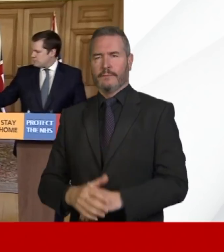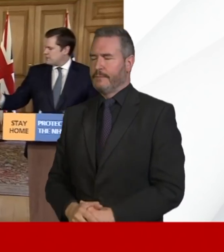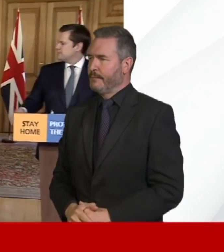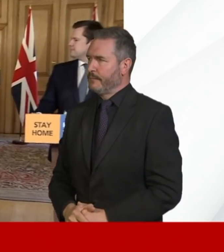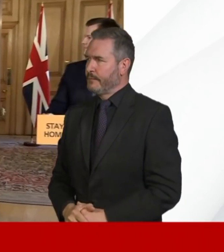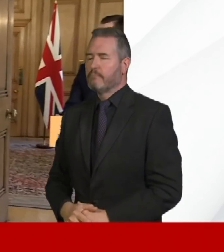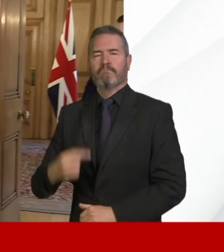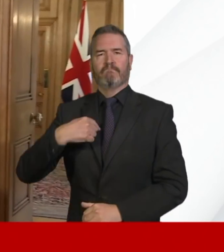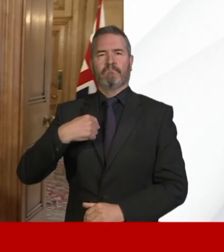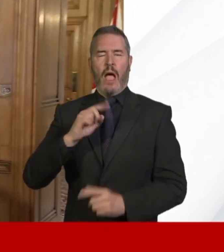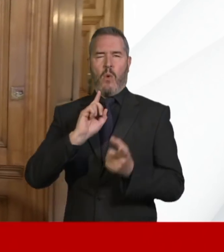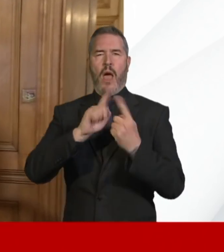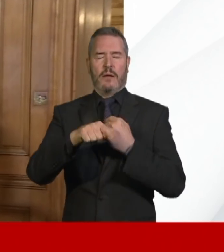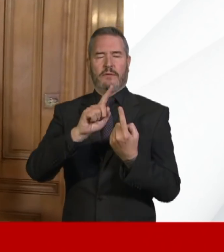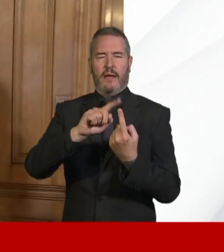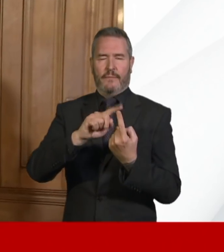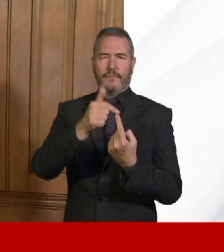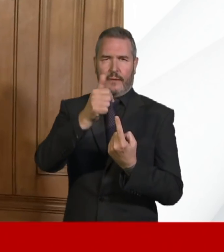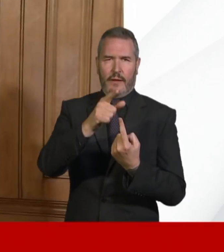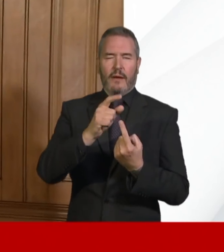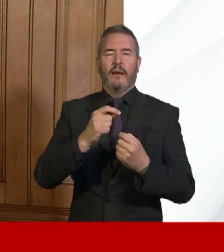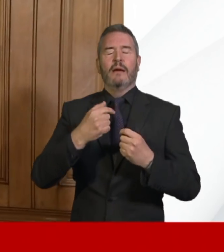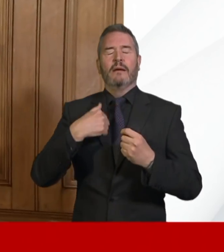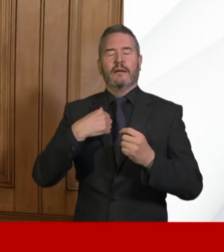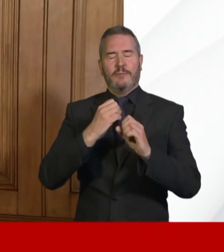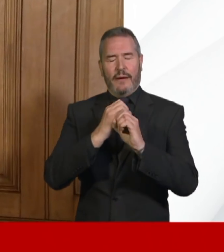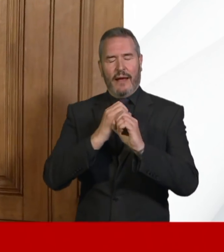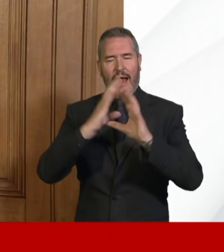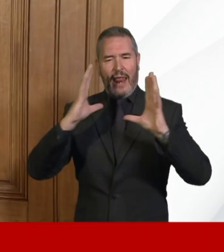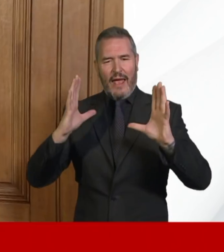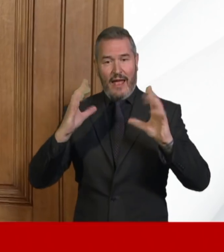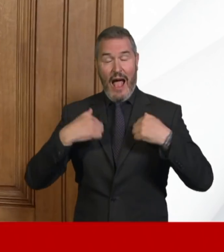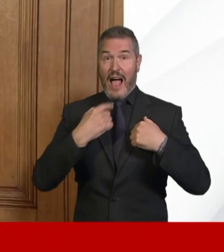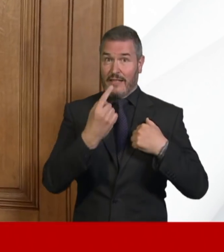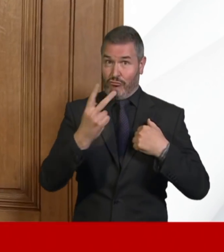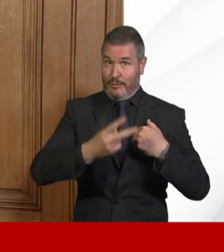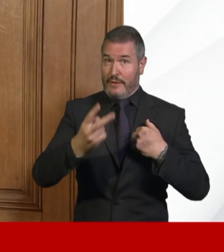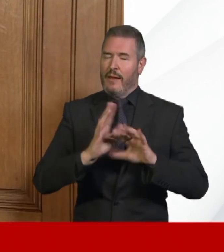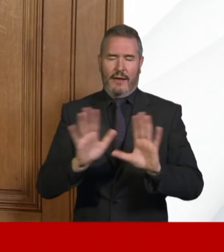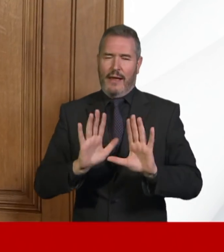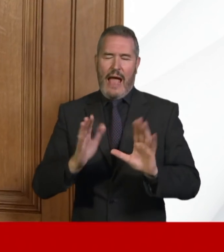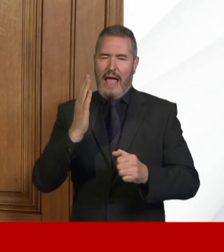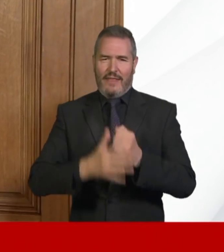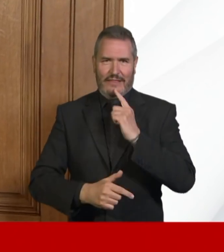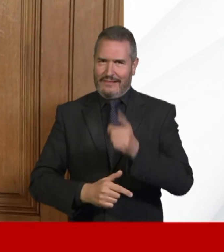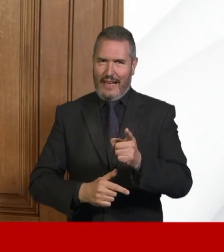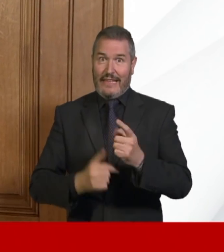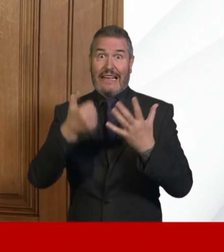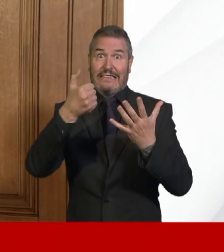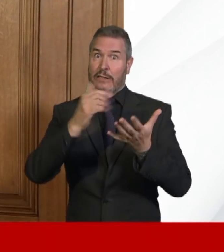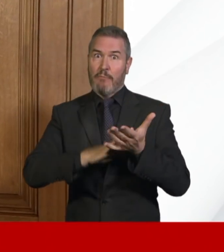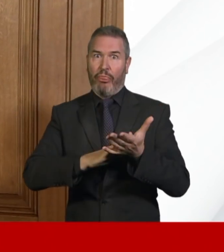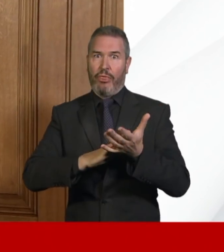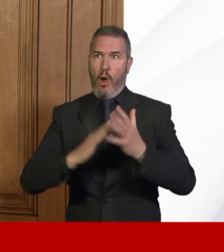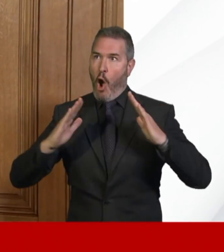Sure. I'll start with that one. And so I think just to be clear on what I have actually said, I don't think I have said we will be in lockdown for